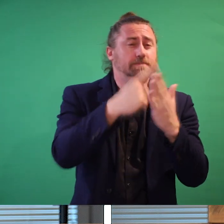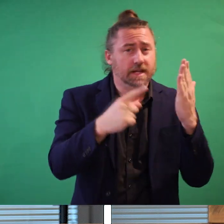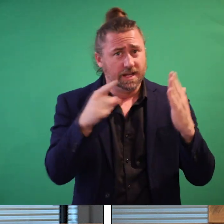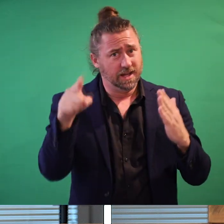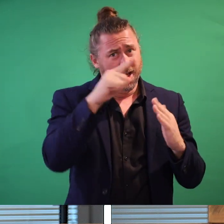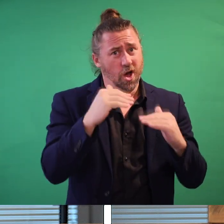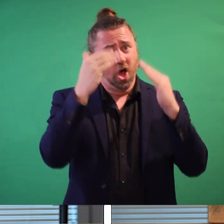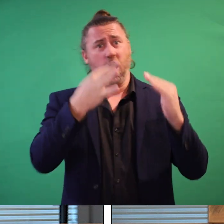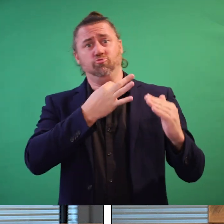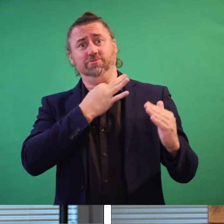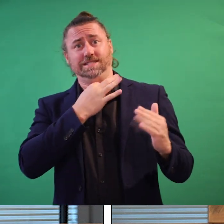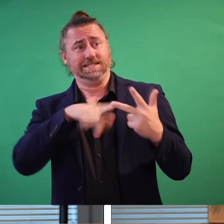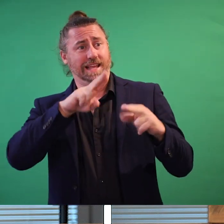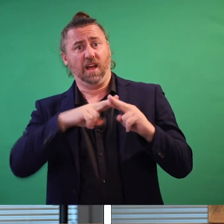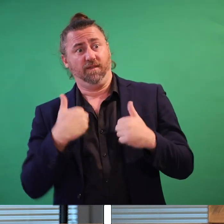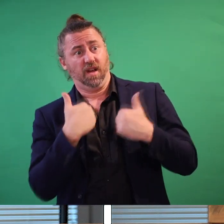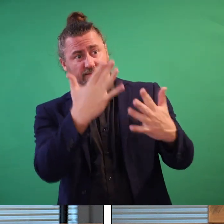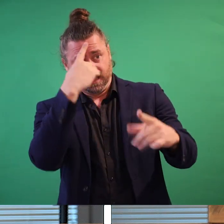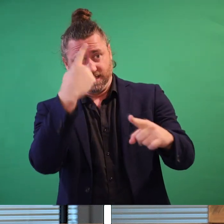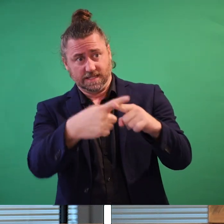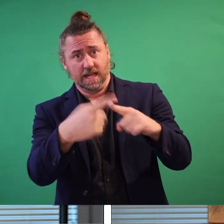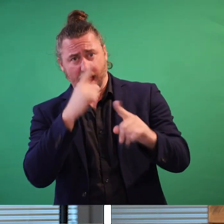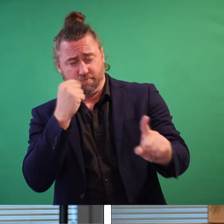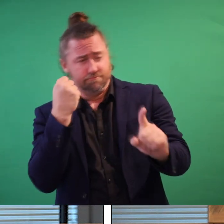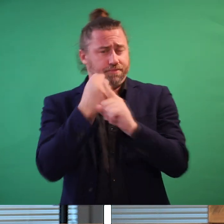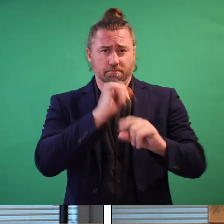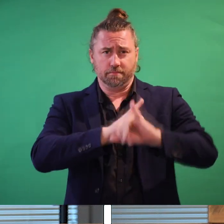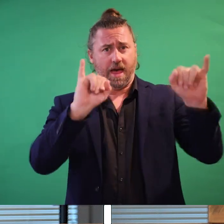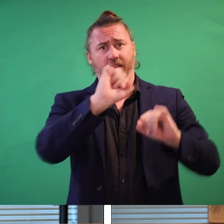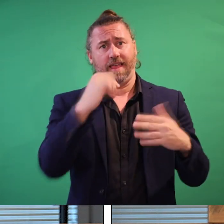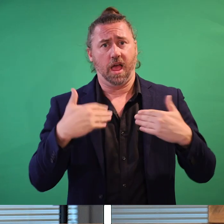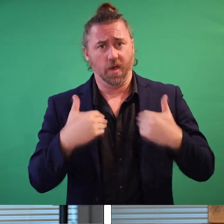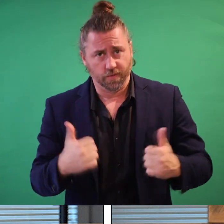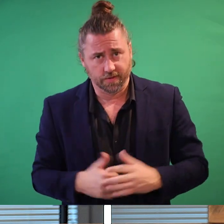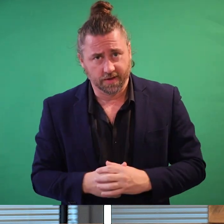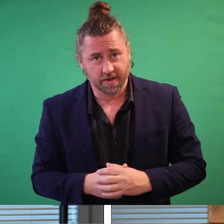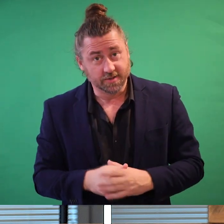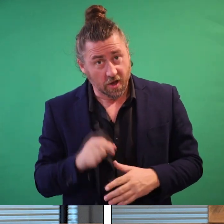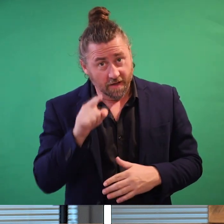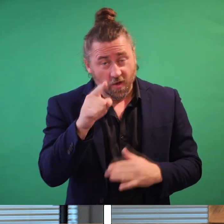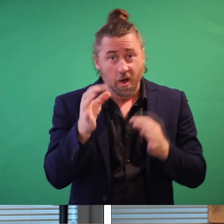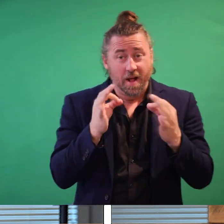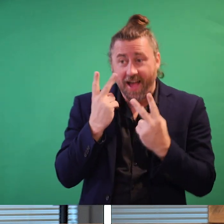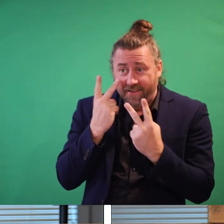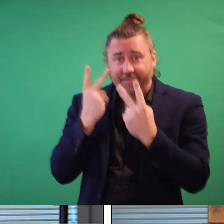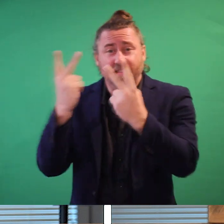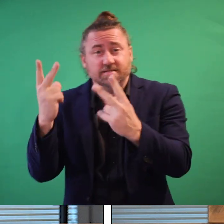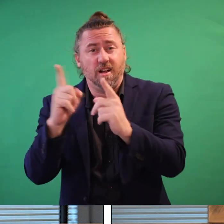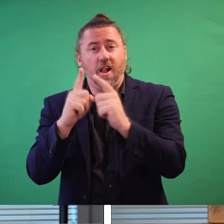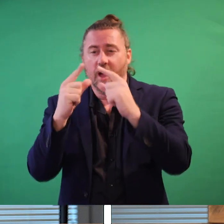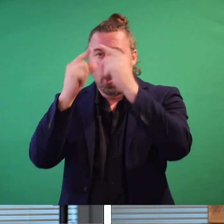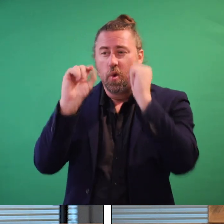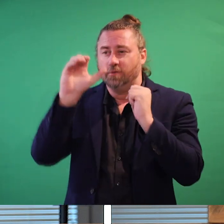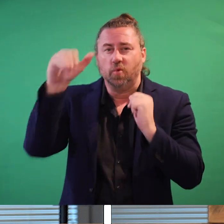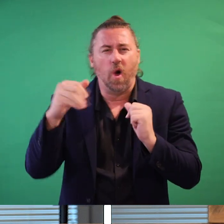are still the most at risk of severe illness from COVID-19. So if you have plans to visit a loved one in a